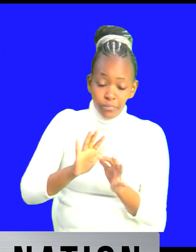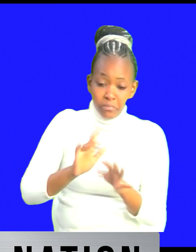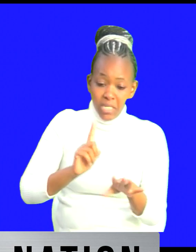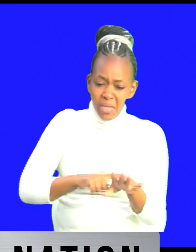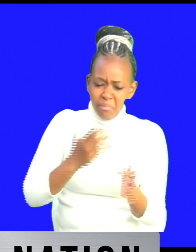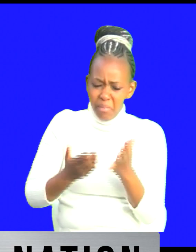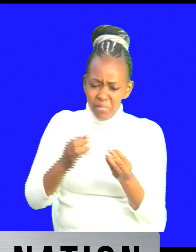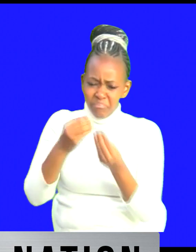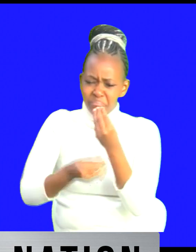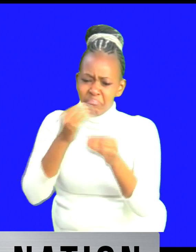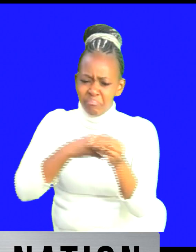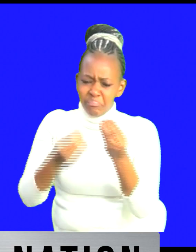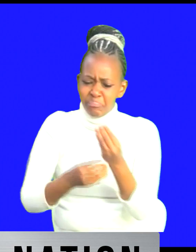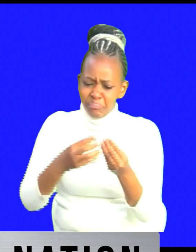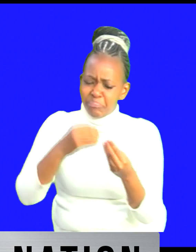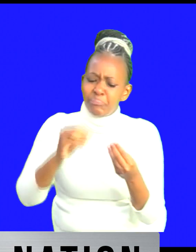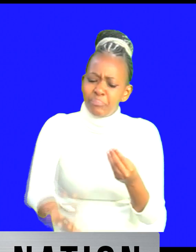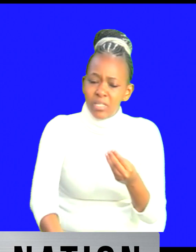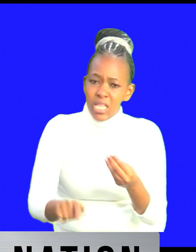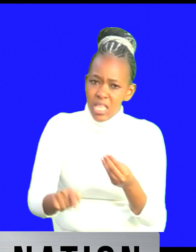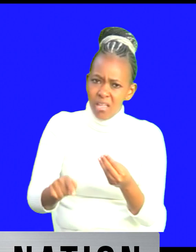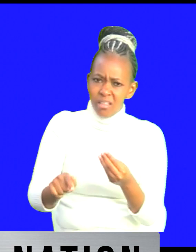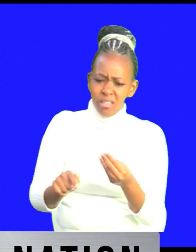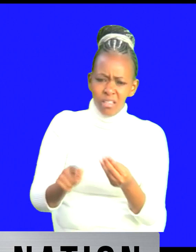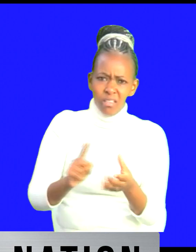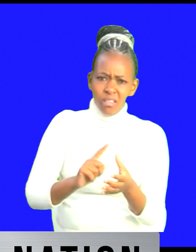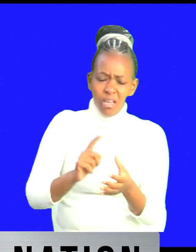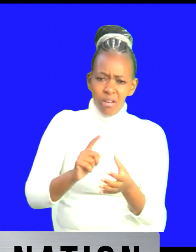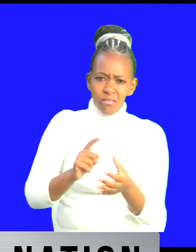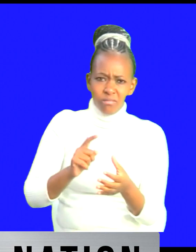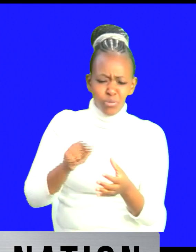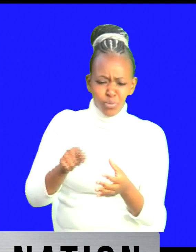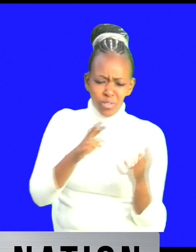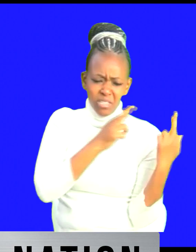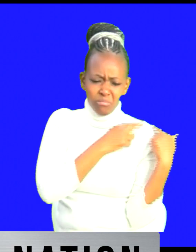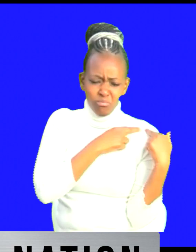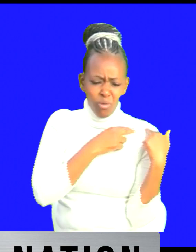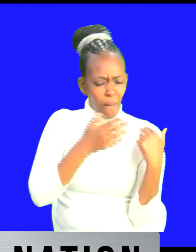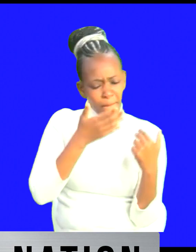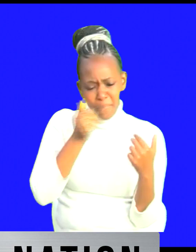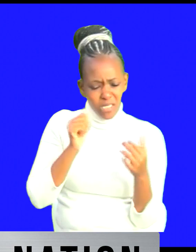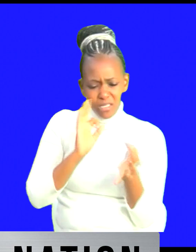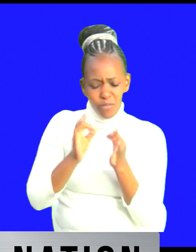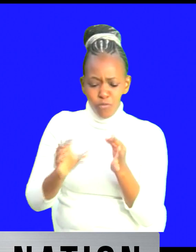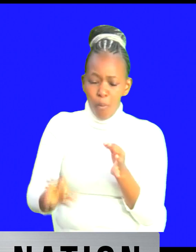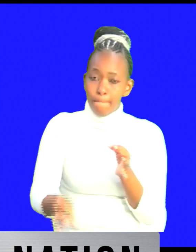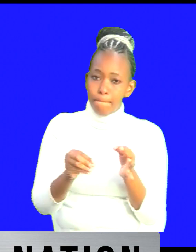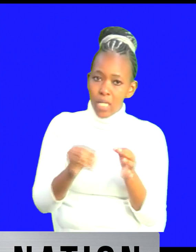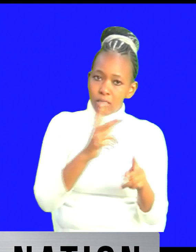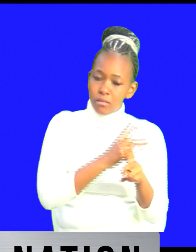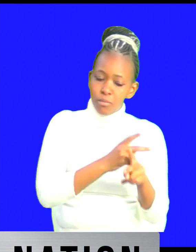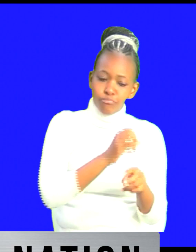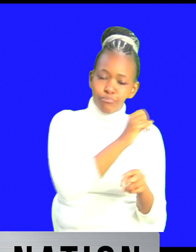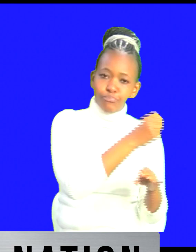that because sababu mtu wakanjondi anafaku ifagia unaiwacha apple no be responsible just pick the banana peel and put it